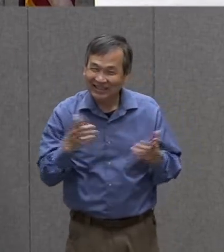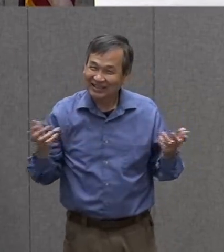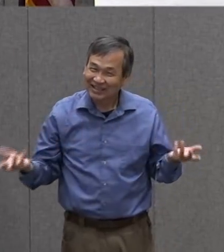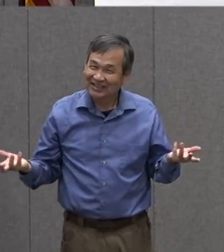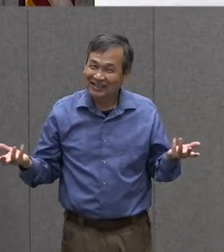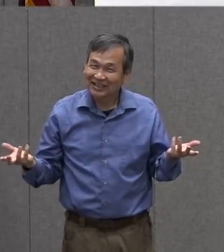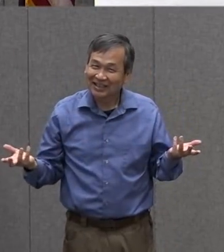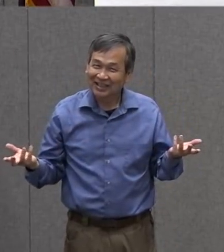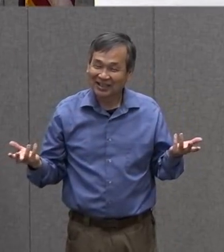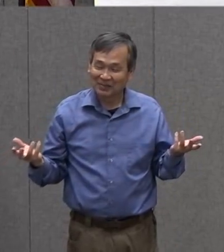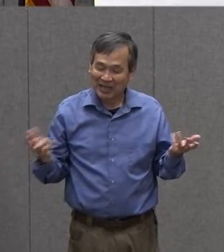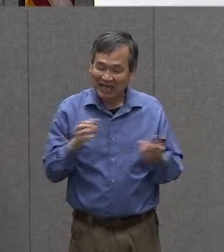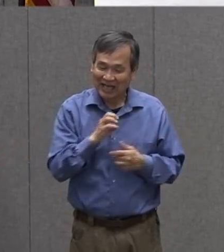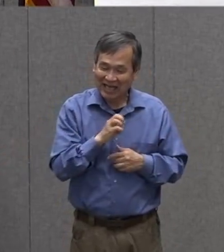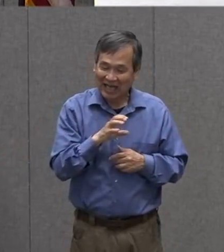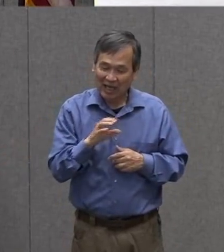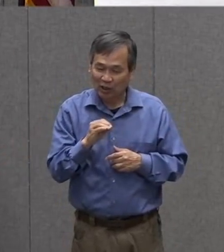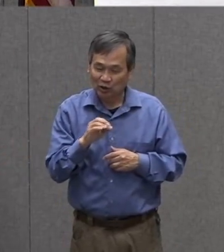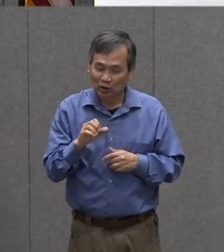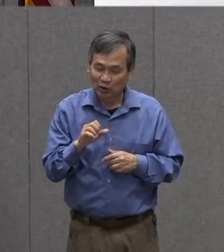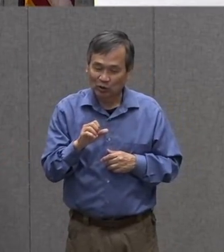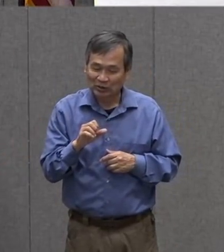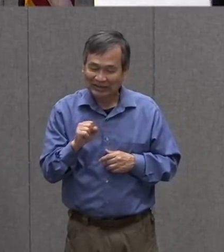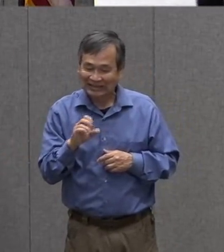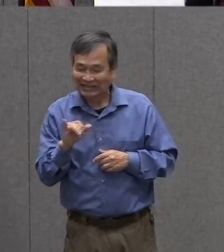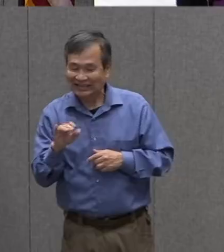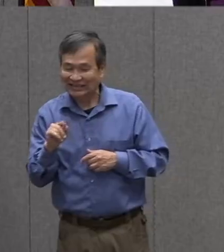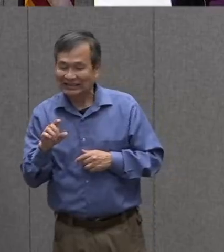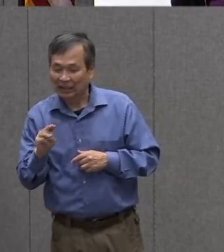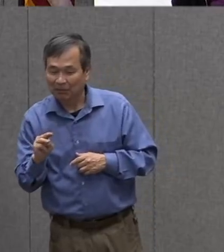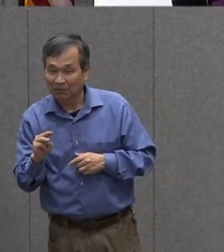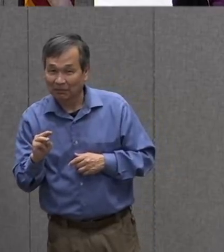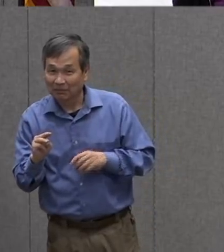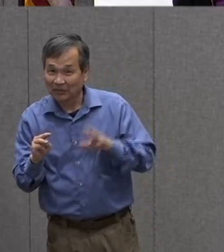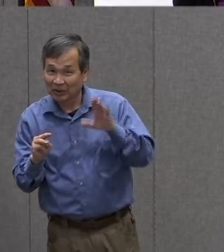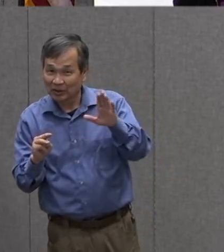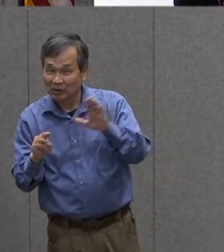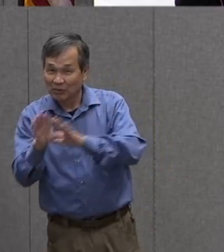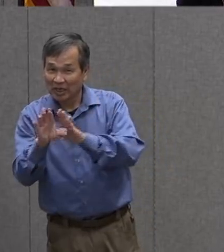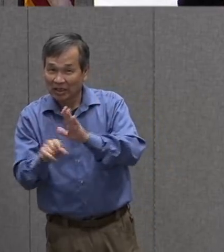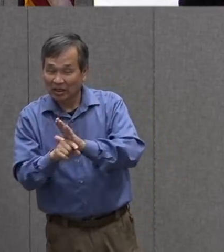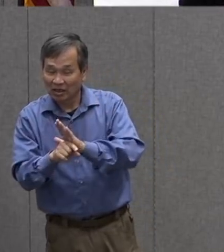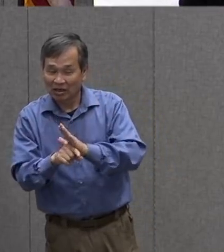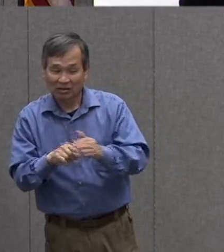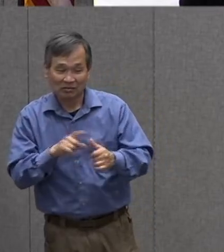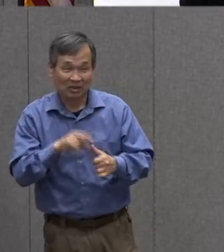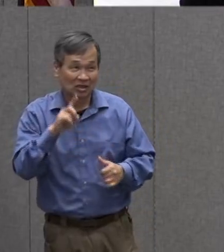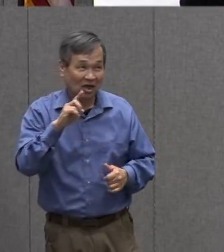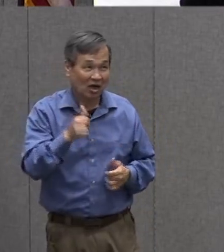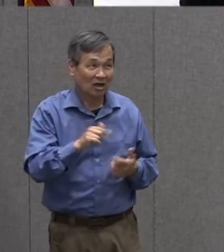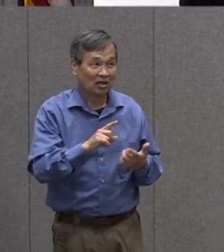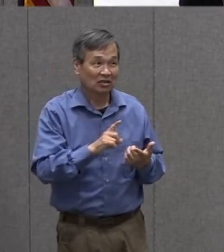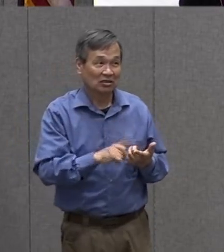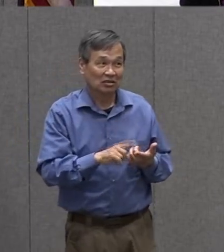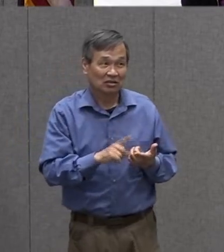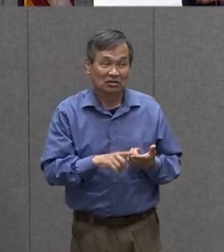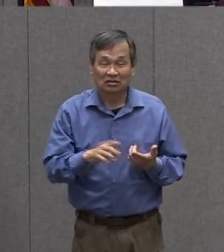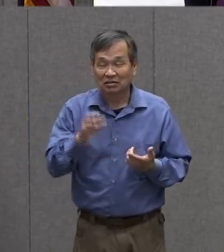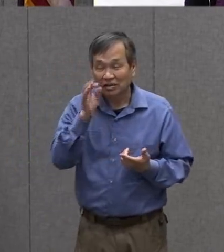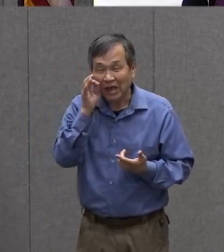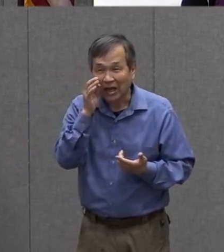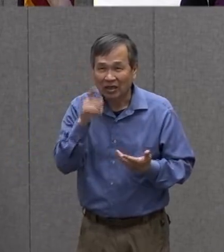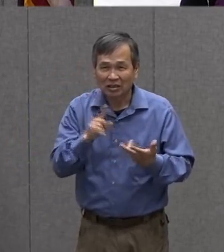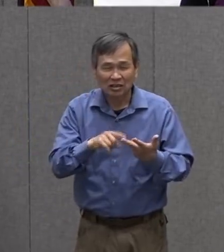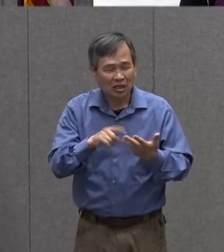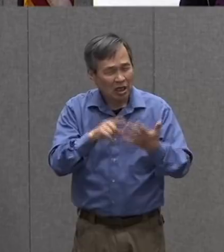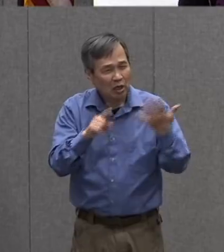that makes an echo system in your backyard if it's not your dog and it might not be your cat think